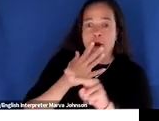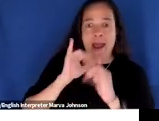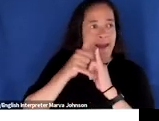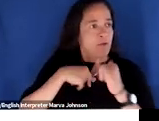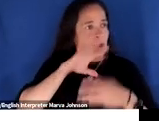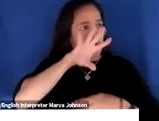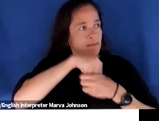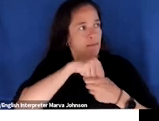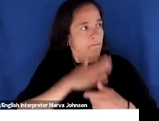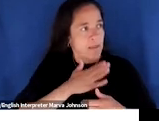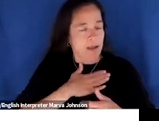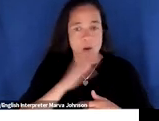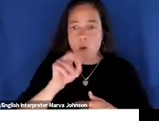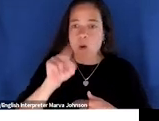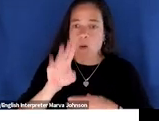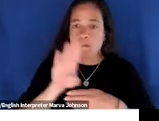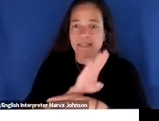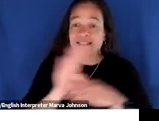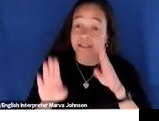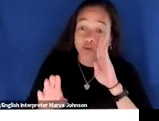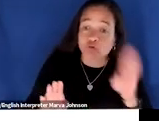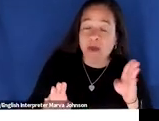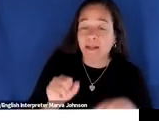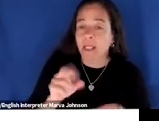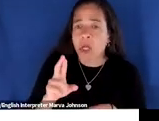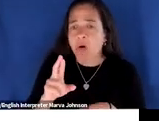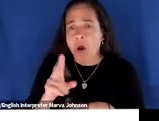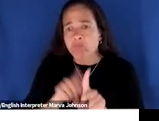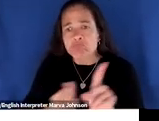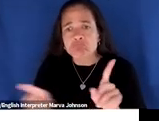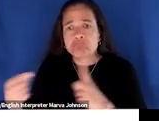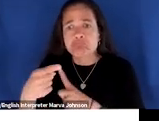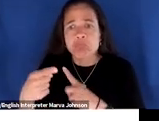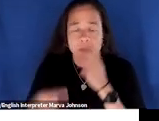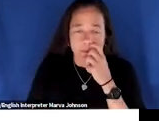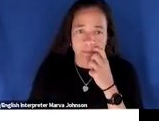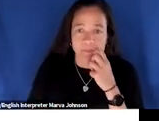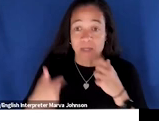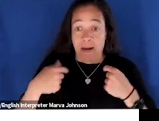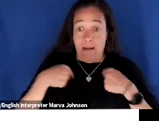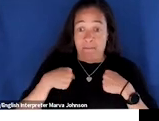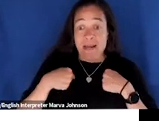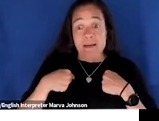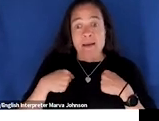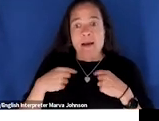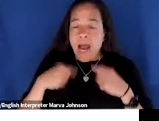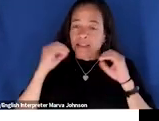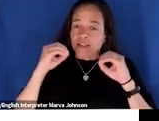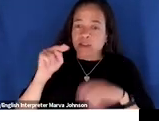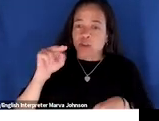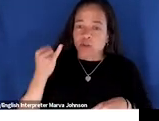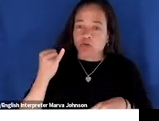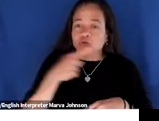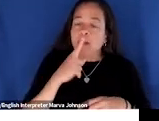directly or indirectly so here you know i teach in new jersey so this was really great and inspiring news for me that new jersey